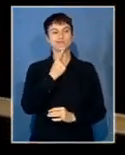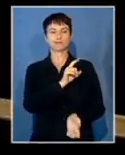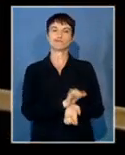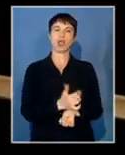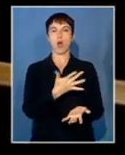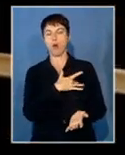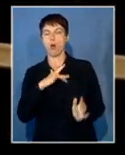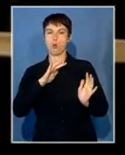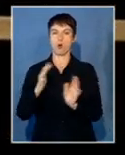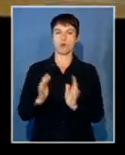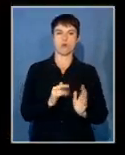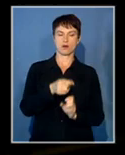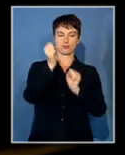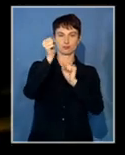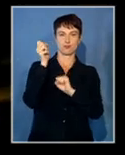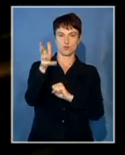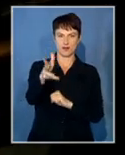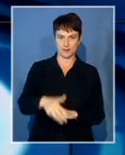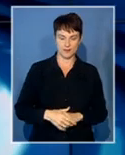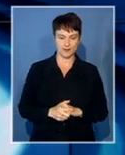SABC News, Western Cape High Court.